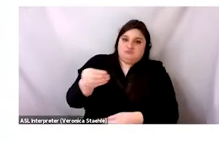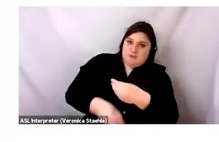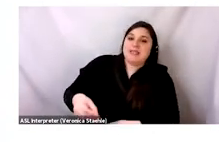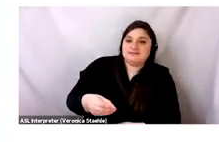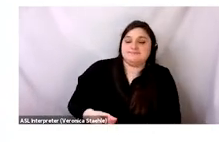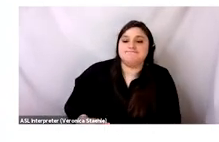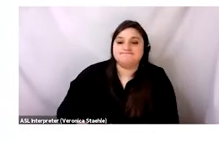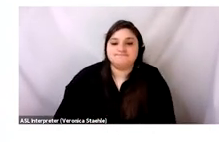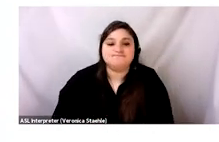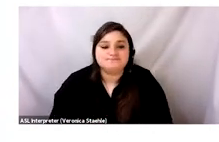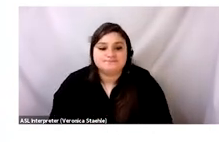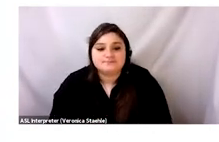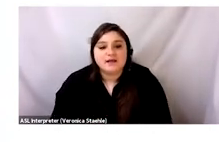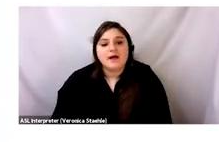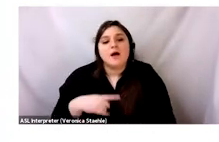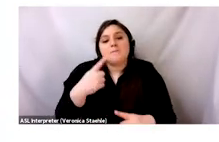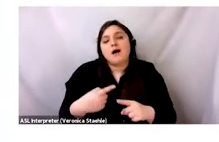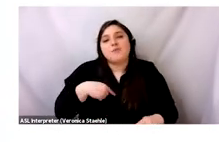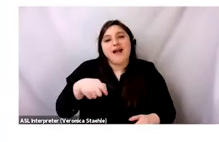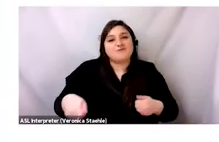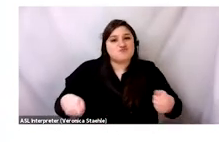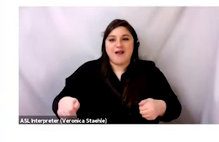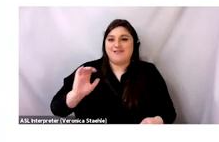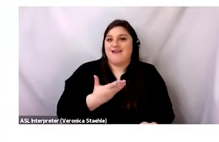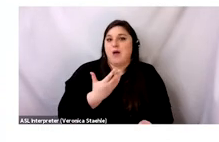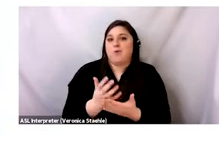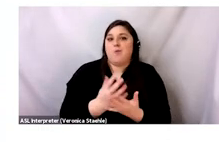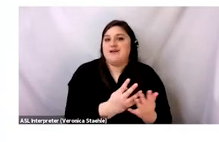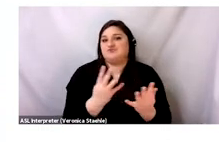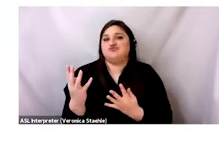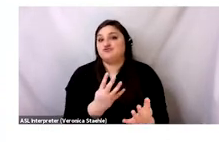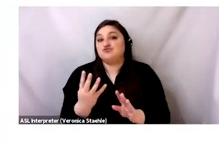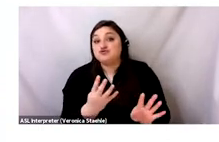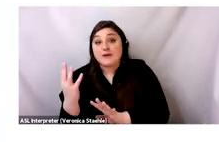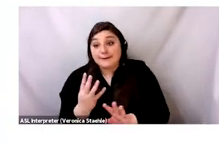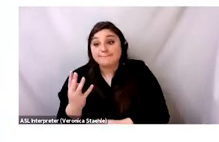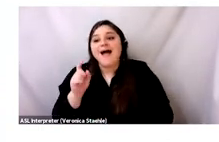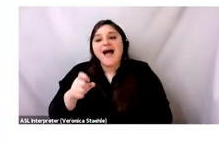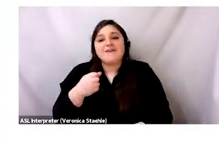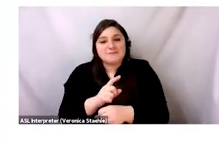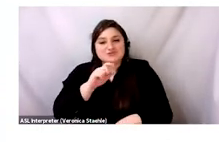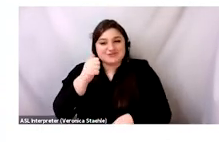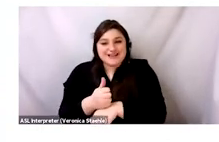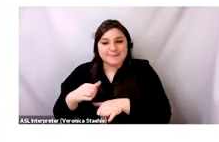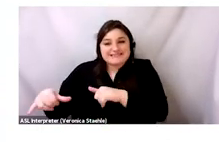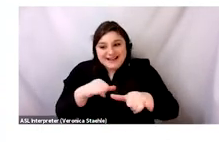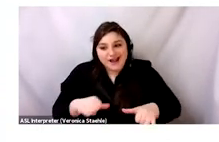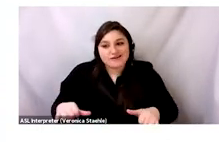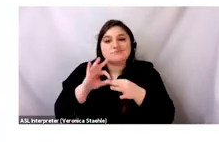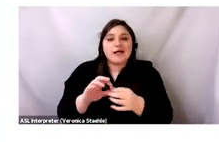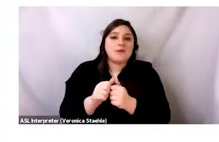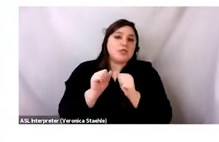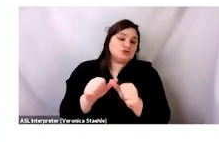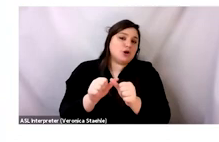We also, you know, cannot talk about regulating the waste stream if we're not regulating what is produced in the first place. We